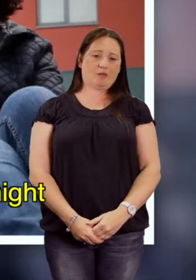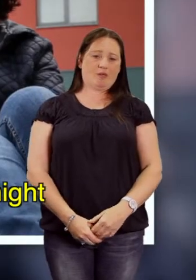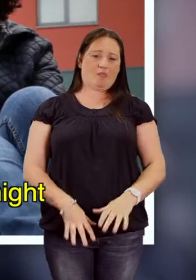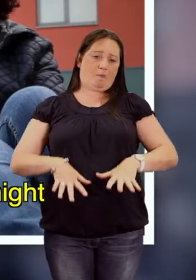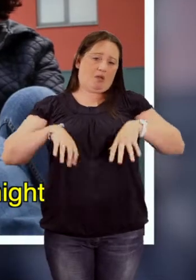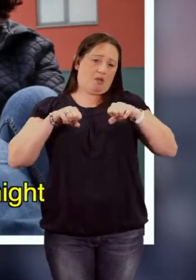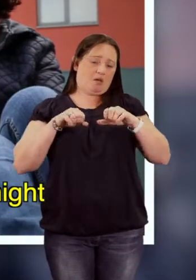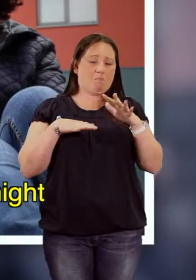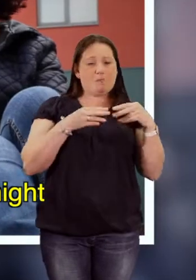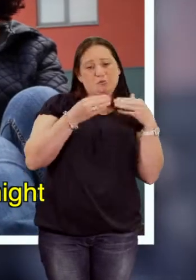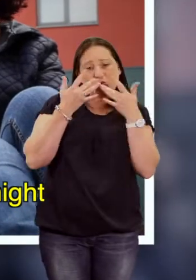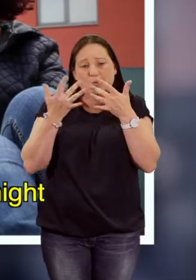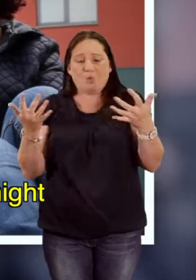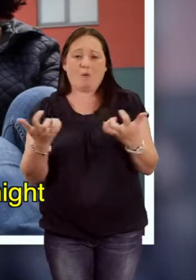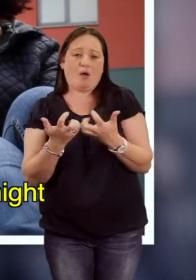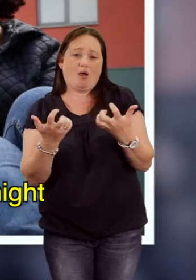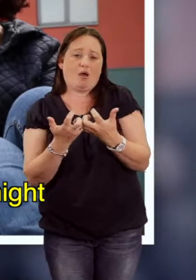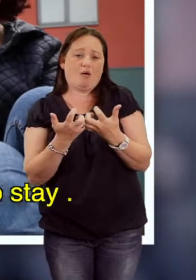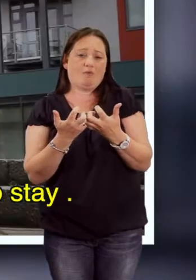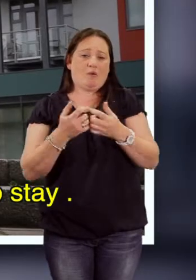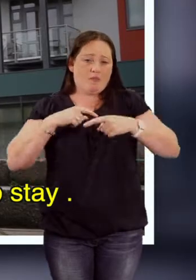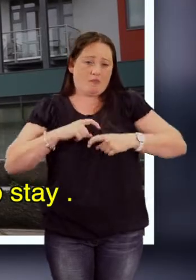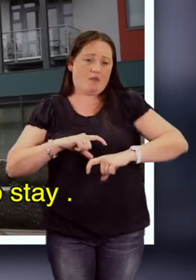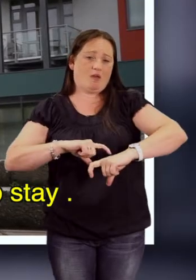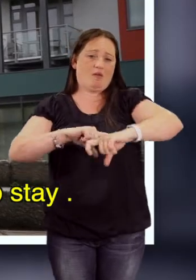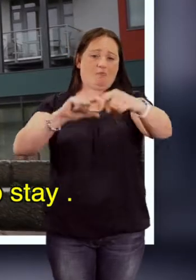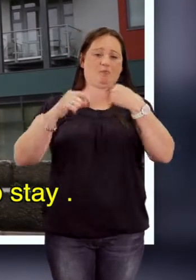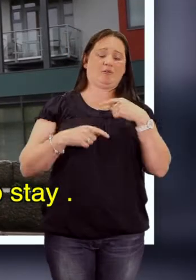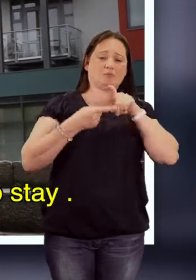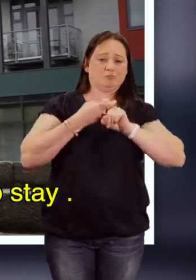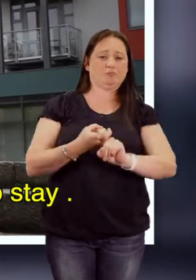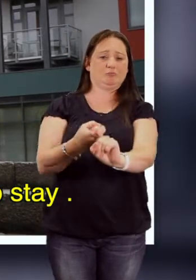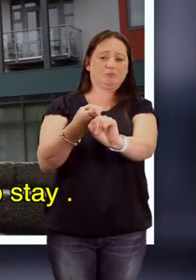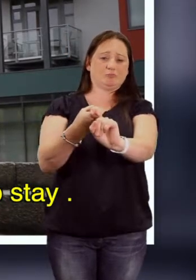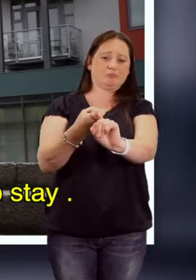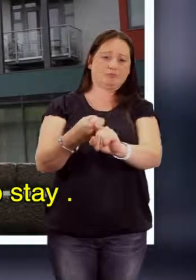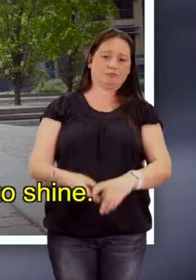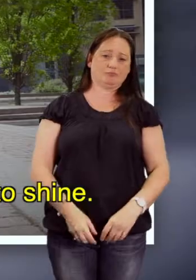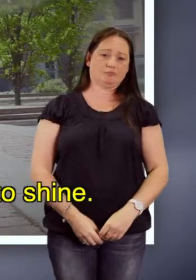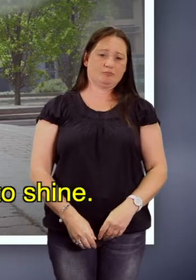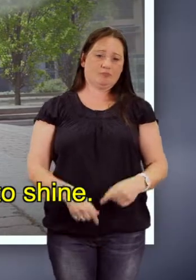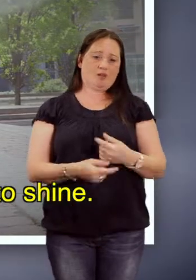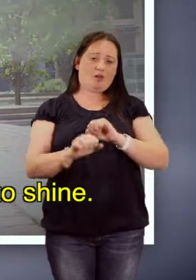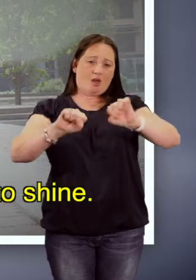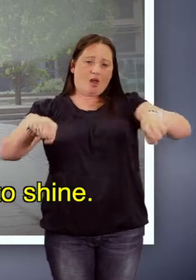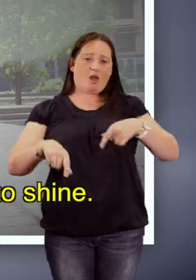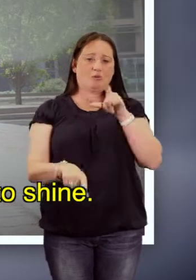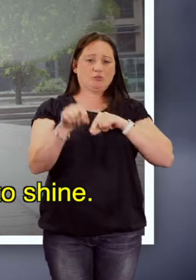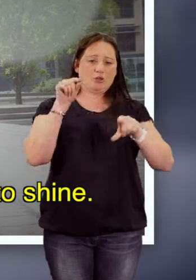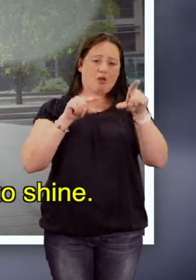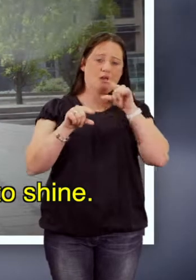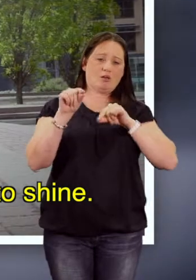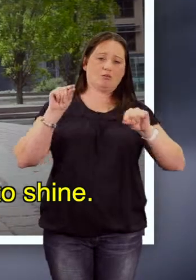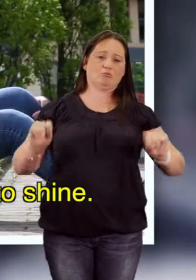In the beginning might show me the way. But once I got it I'm here to stay. This is